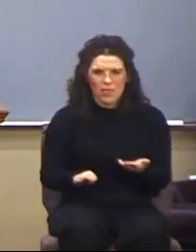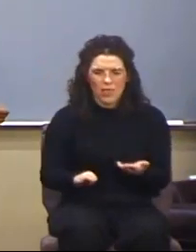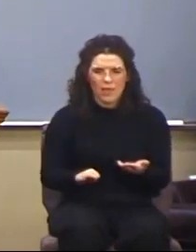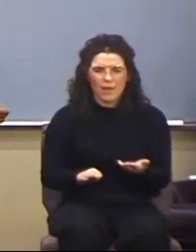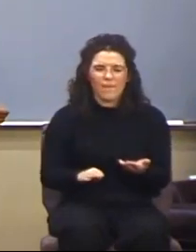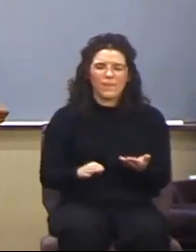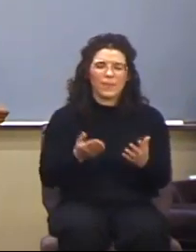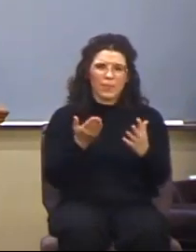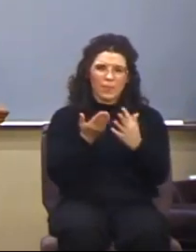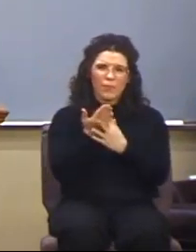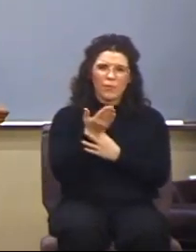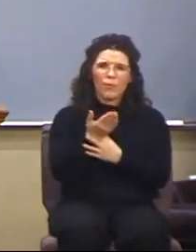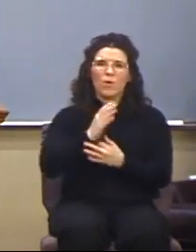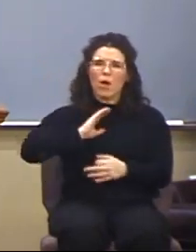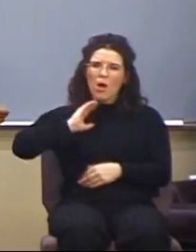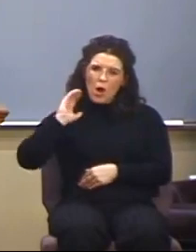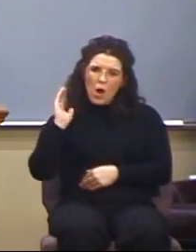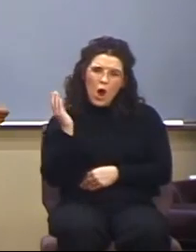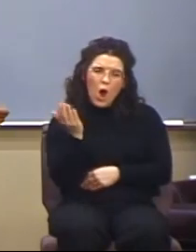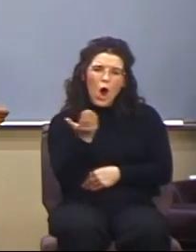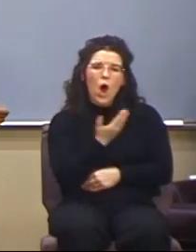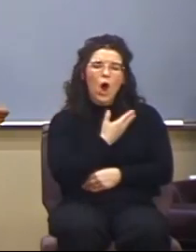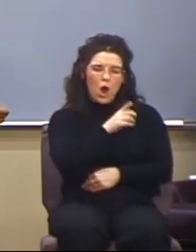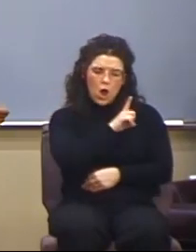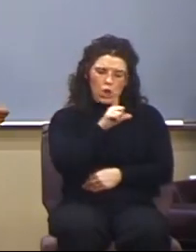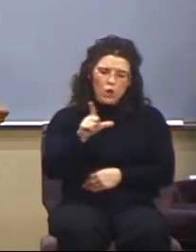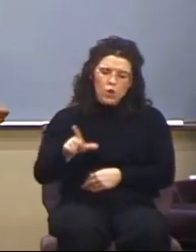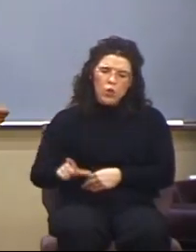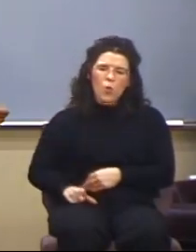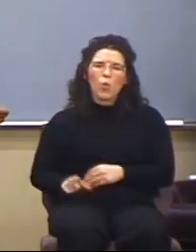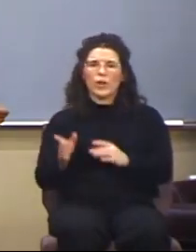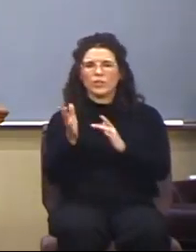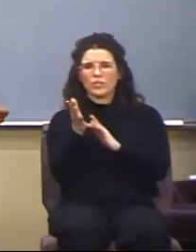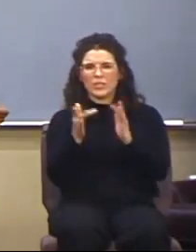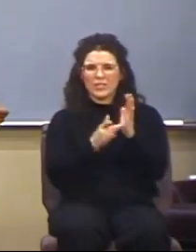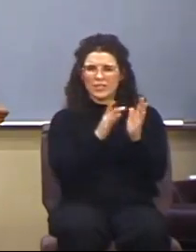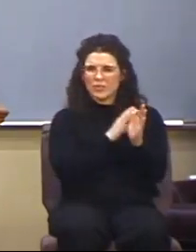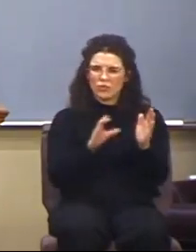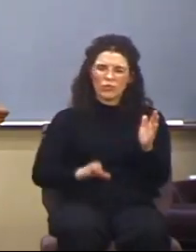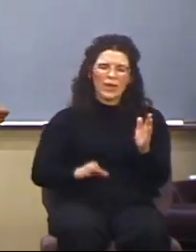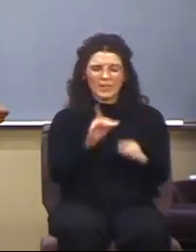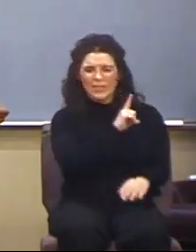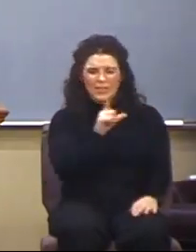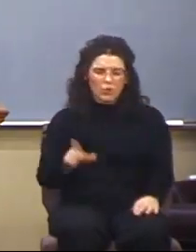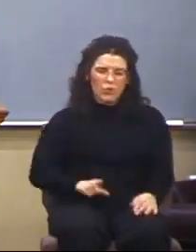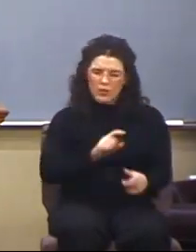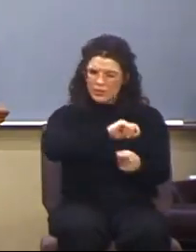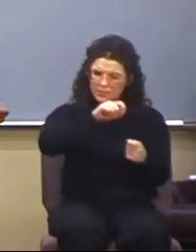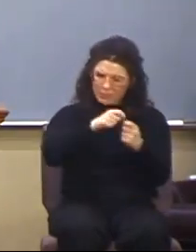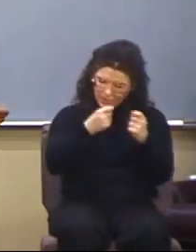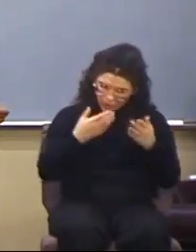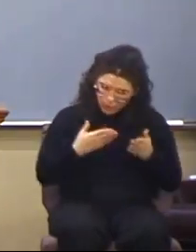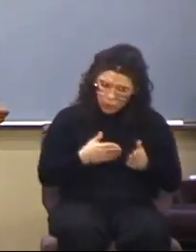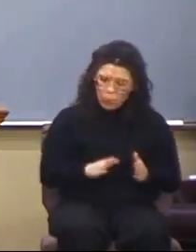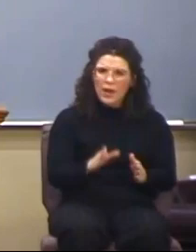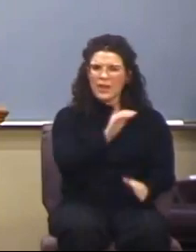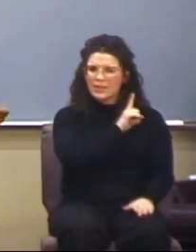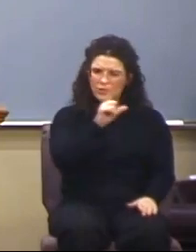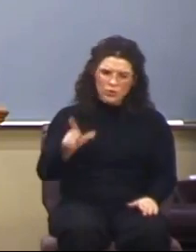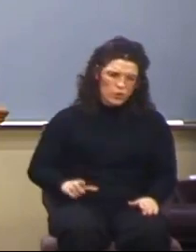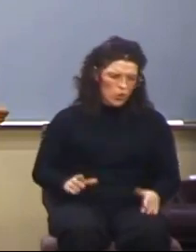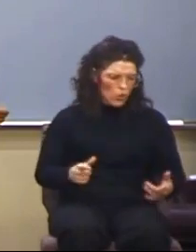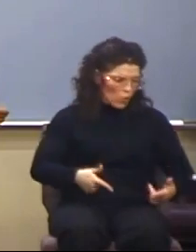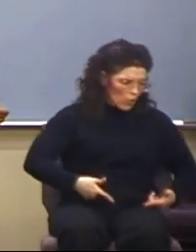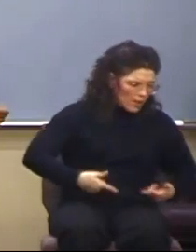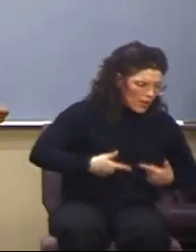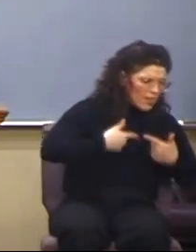our, here we go, Lord Jesus. He is Lord in a specific way. He's the Lord of life.